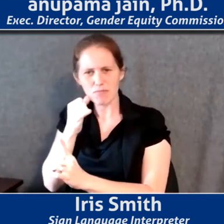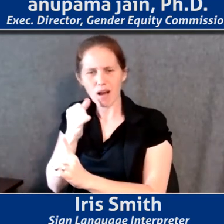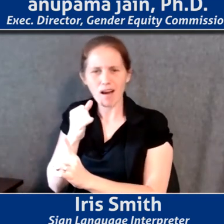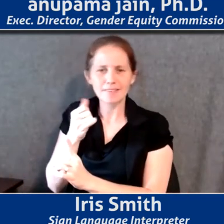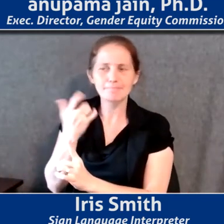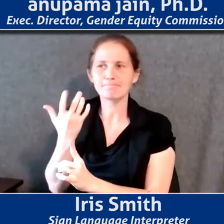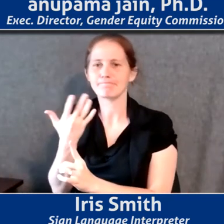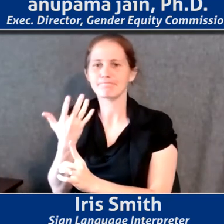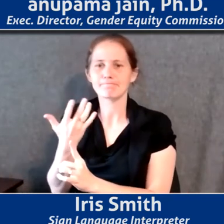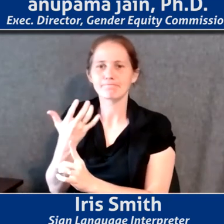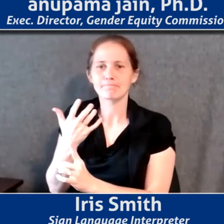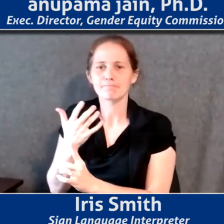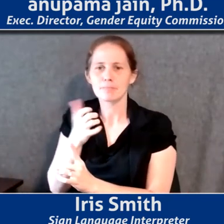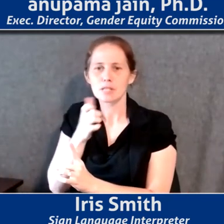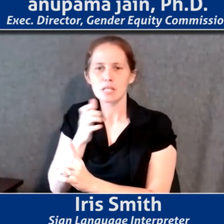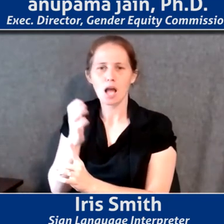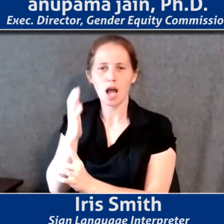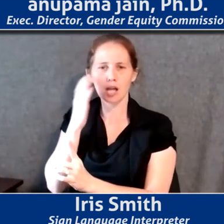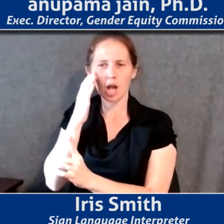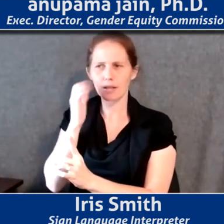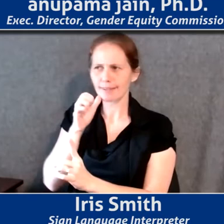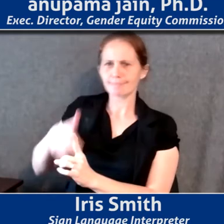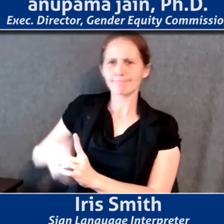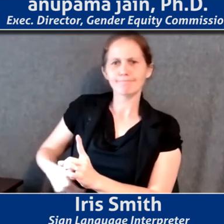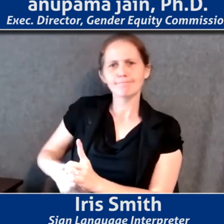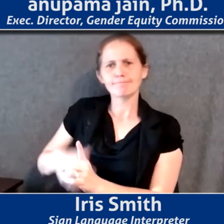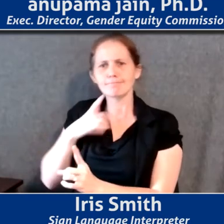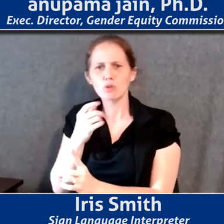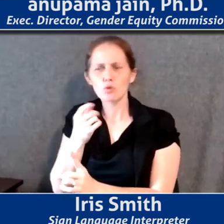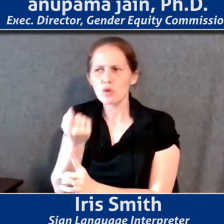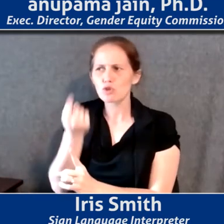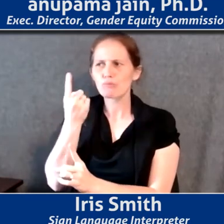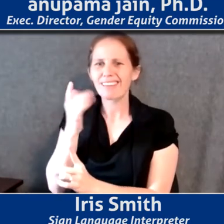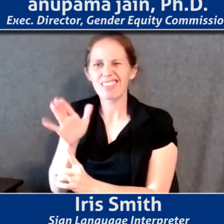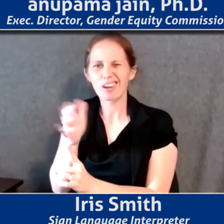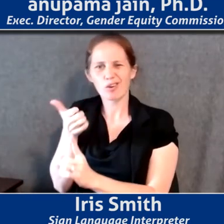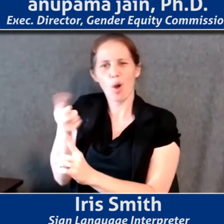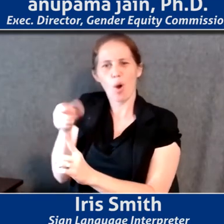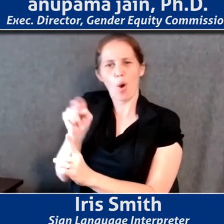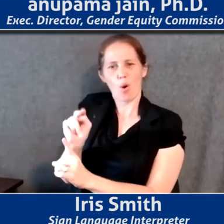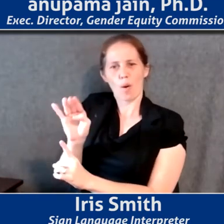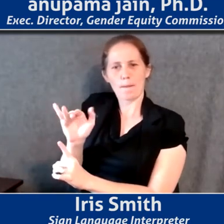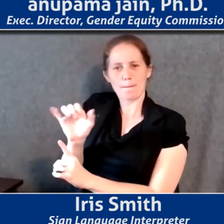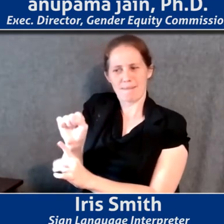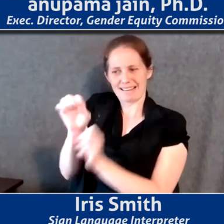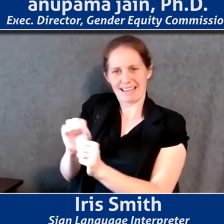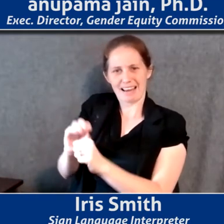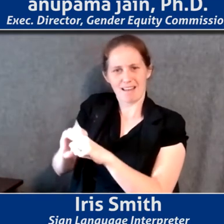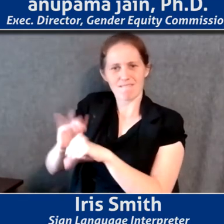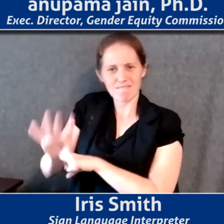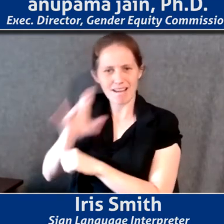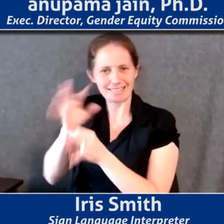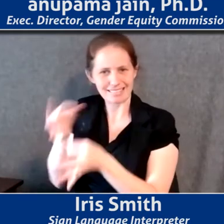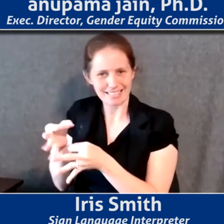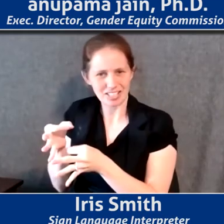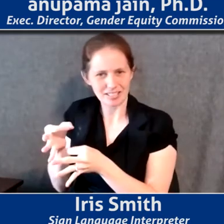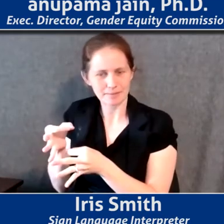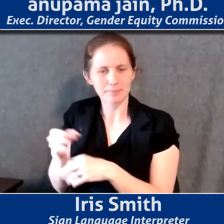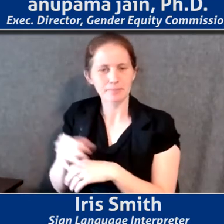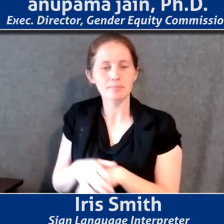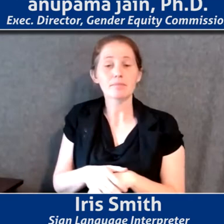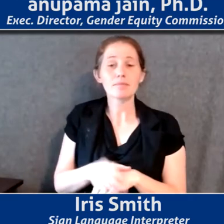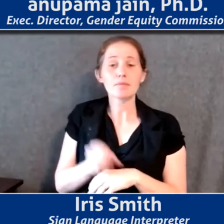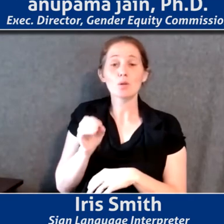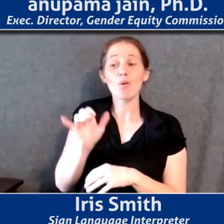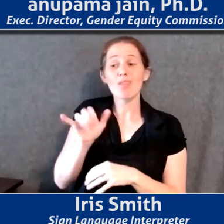unacknowledged or unframed bias, it can affect the decision that is being made. And so it's a